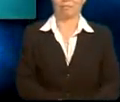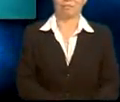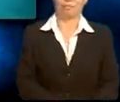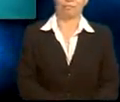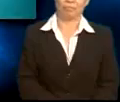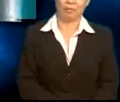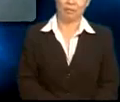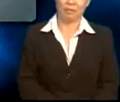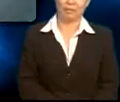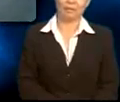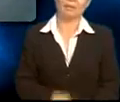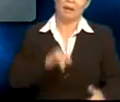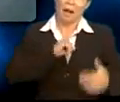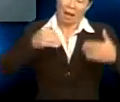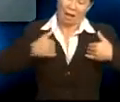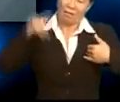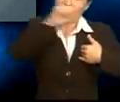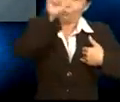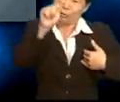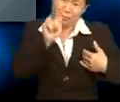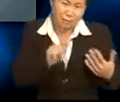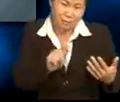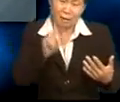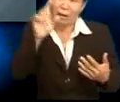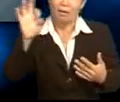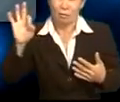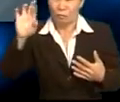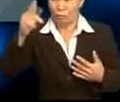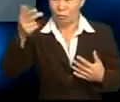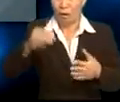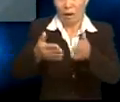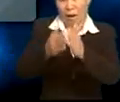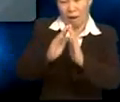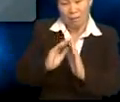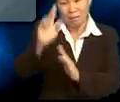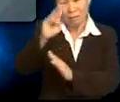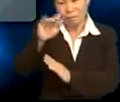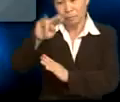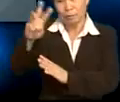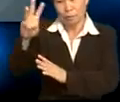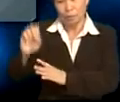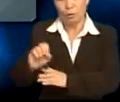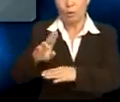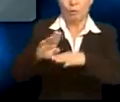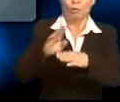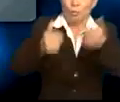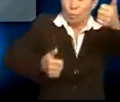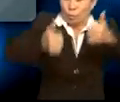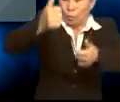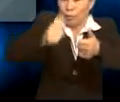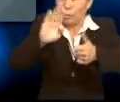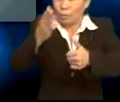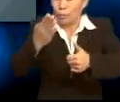Uh, Jason, I have a question. Farhan asked Ming Wei whether his blue t-shirt